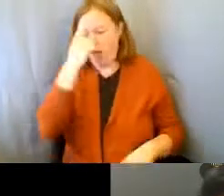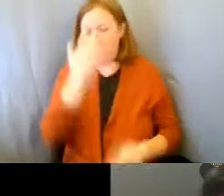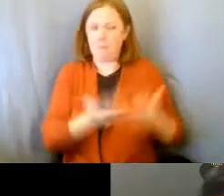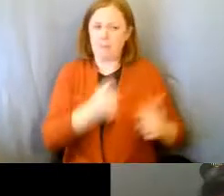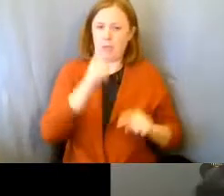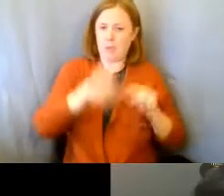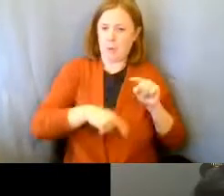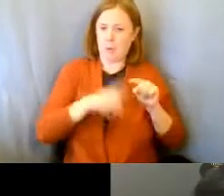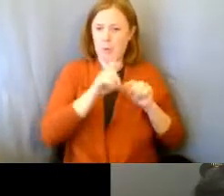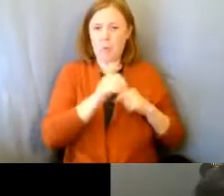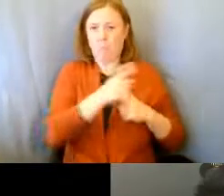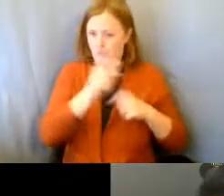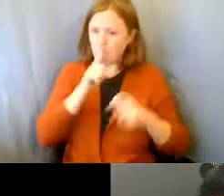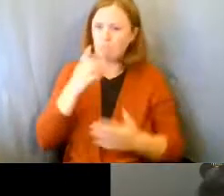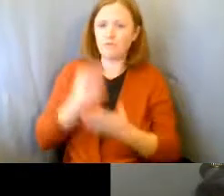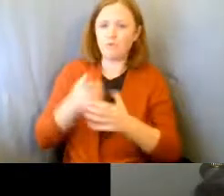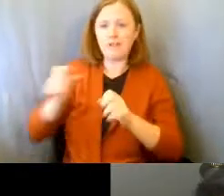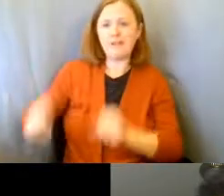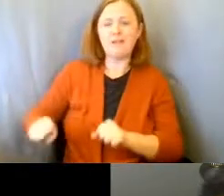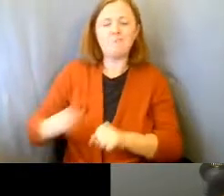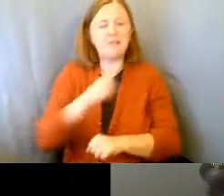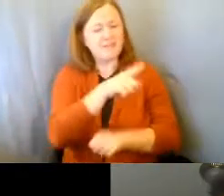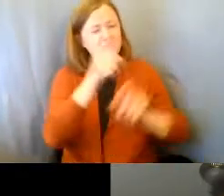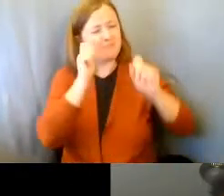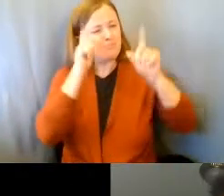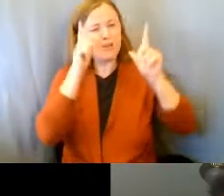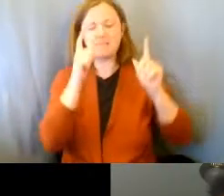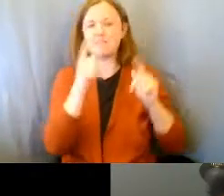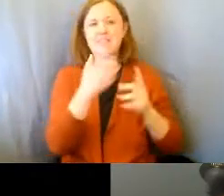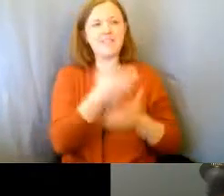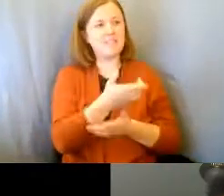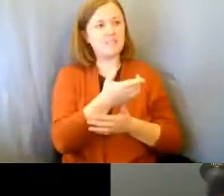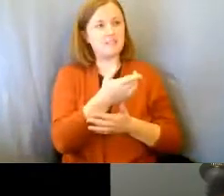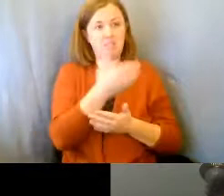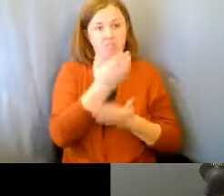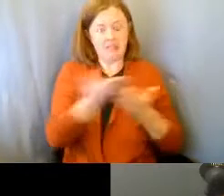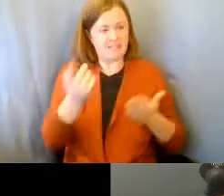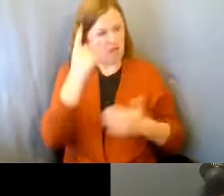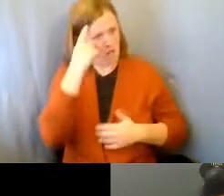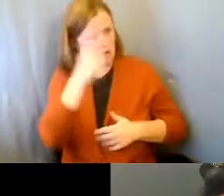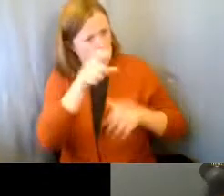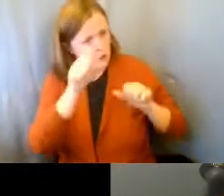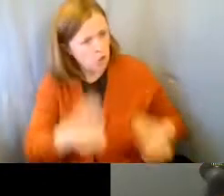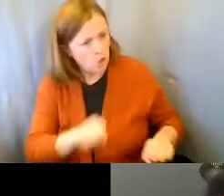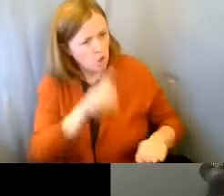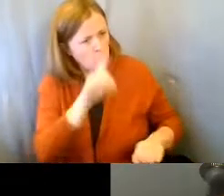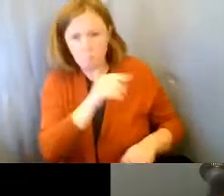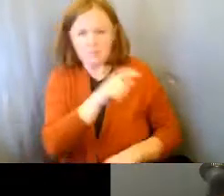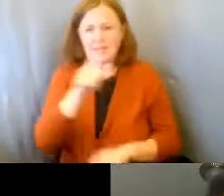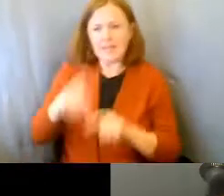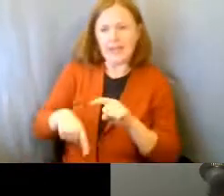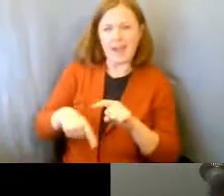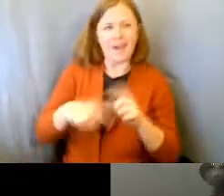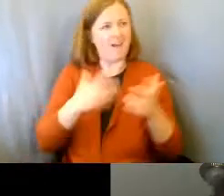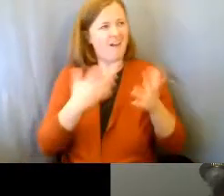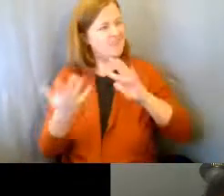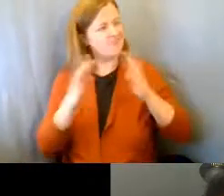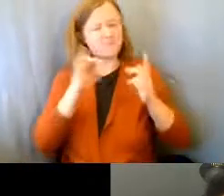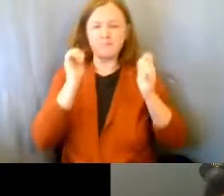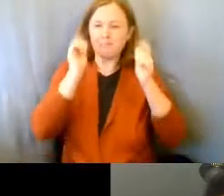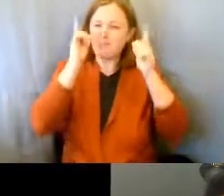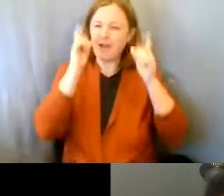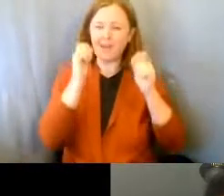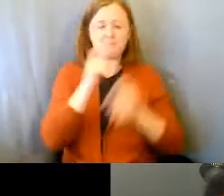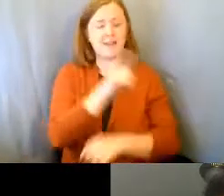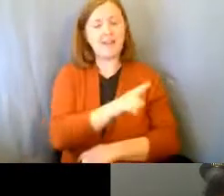think he could, but he also surprises me with things that he cannot do that I thought he could. And